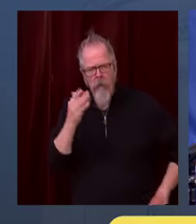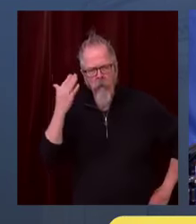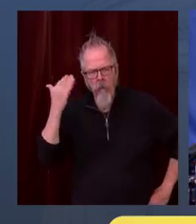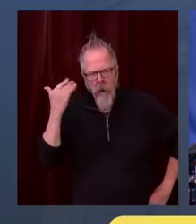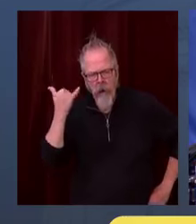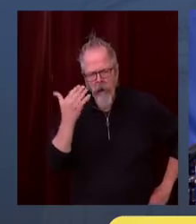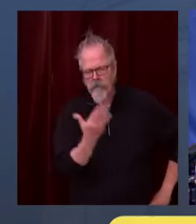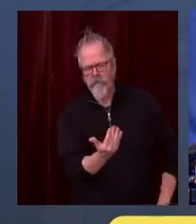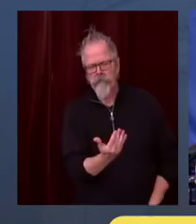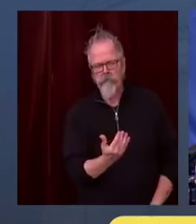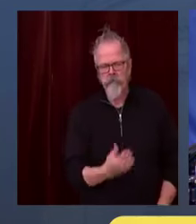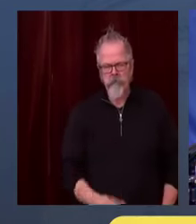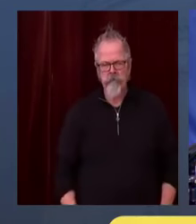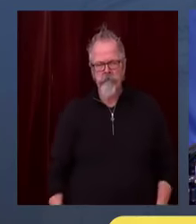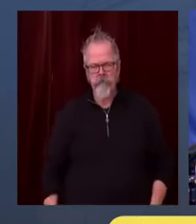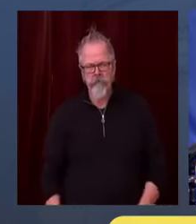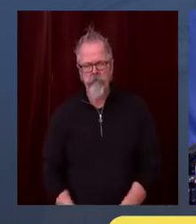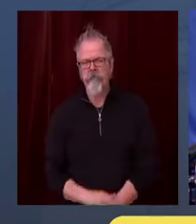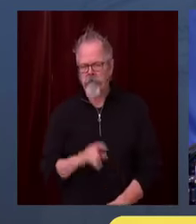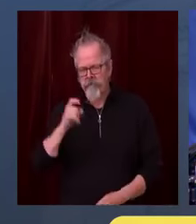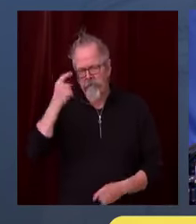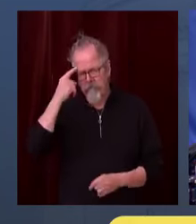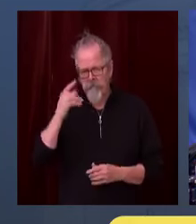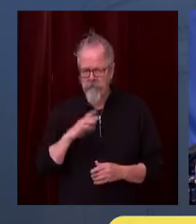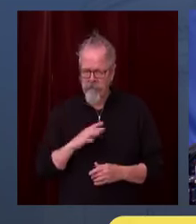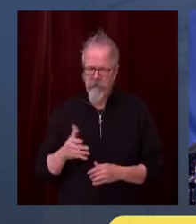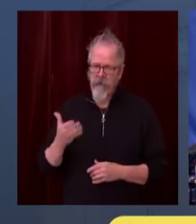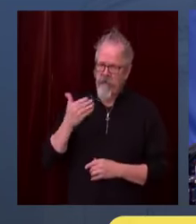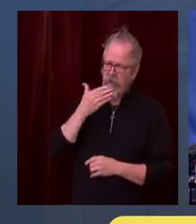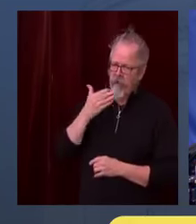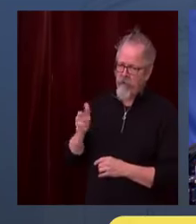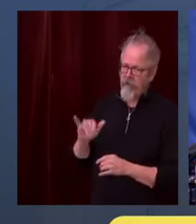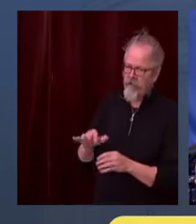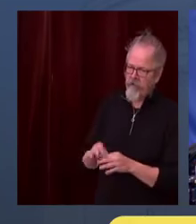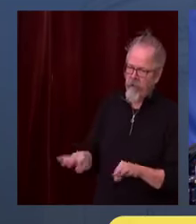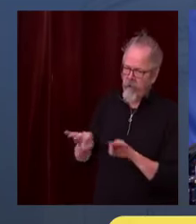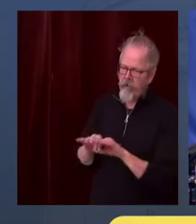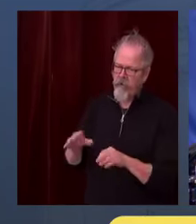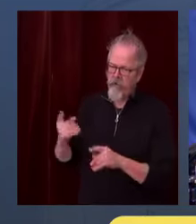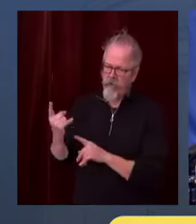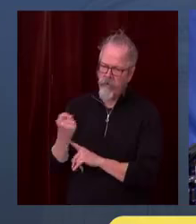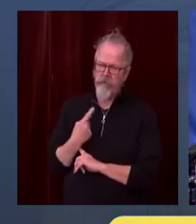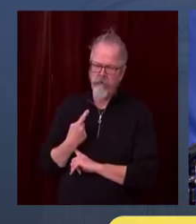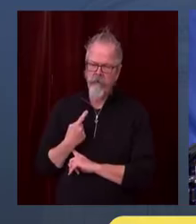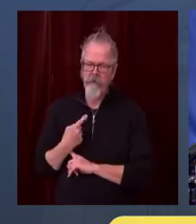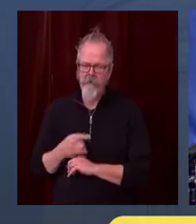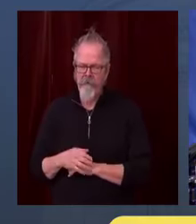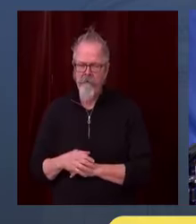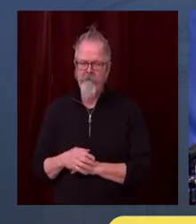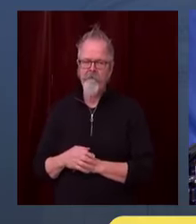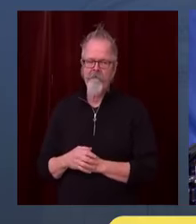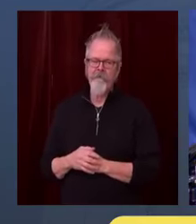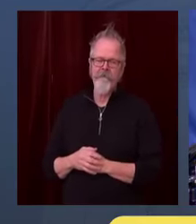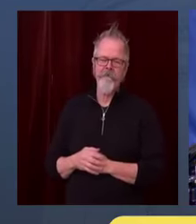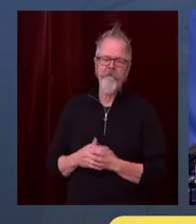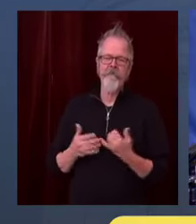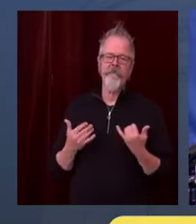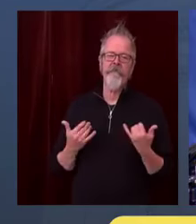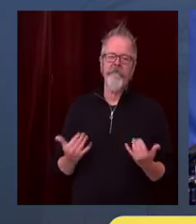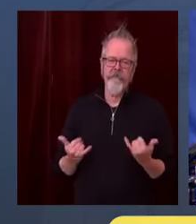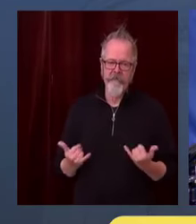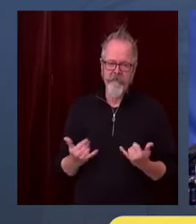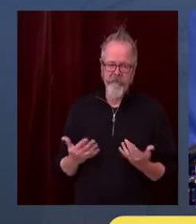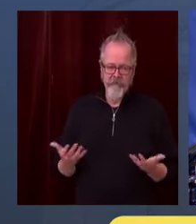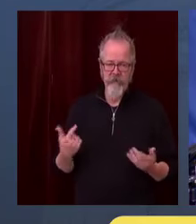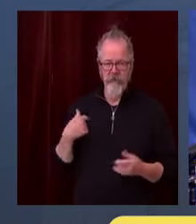Really important questions. Basically, we had sort of two choices, not three. No action, that